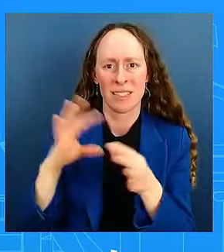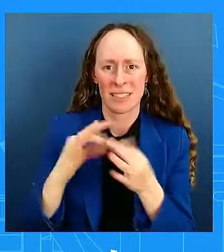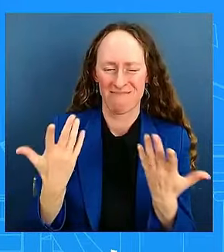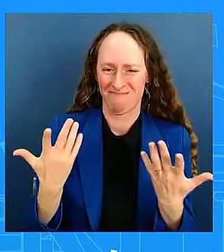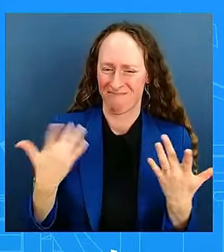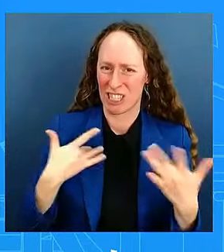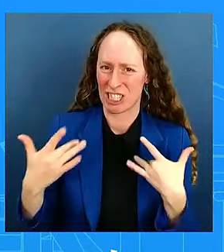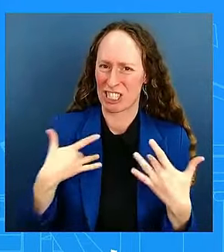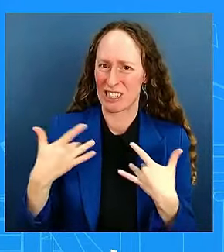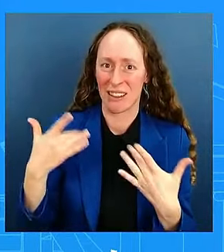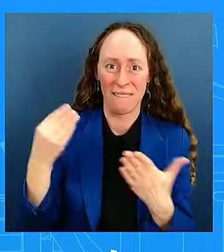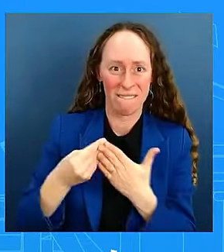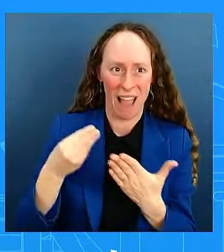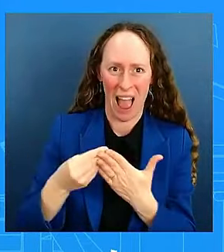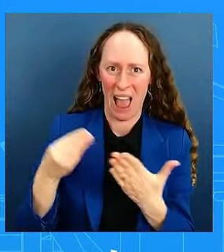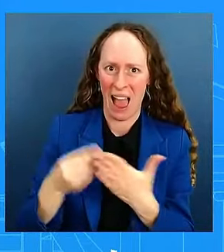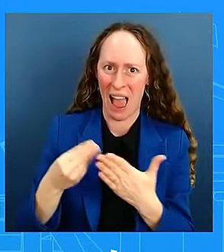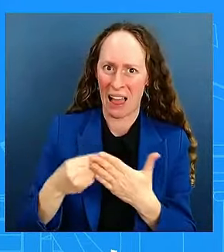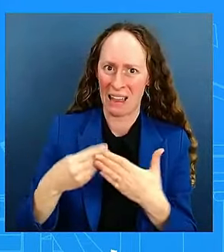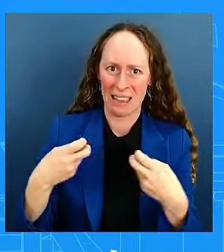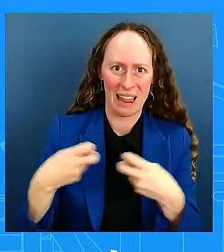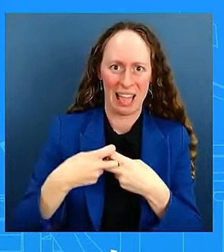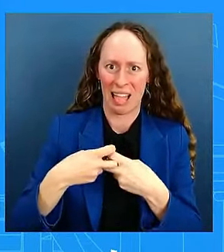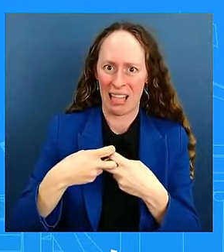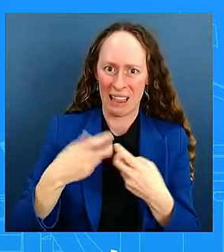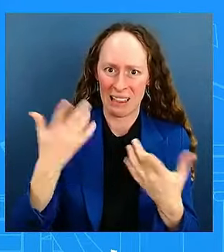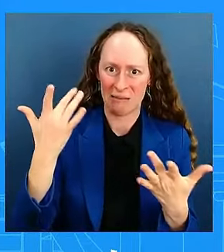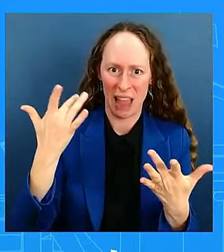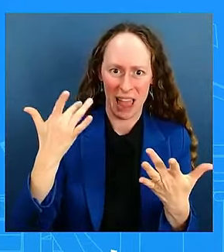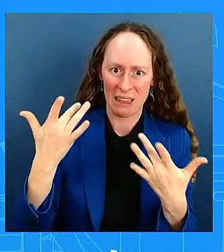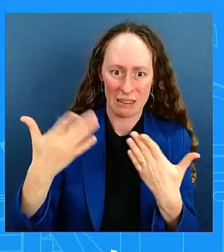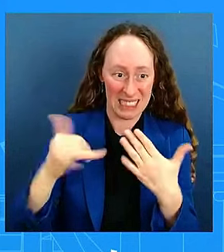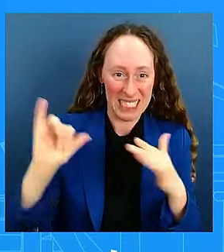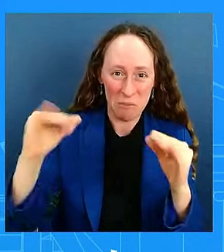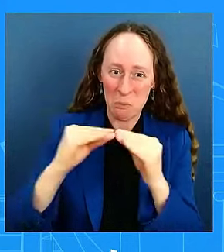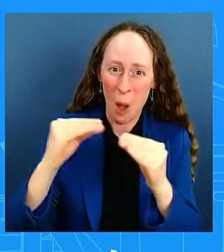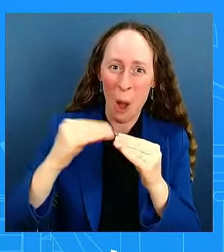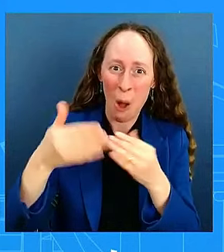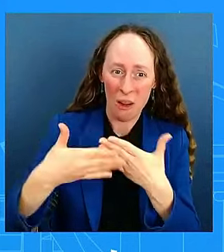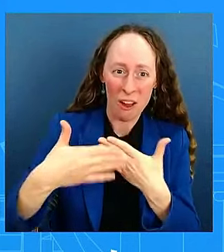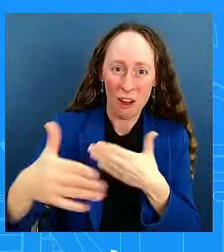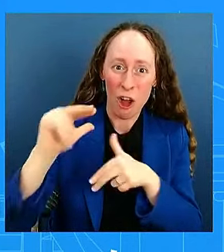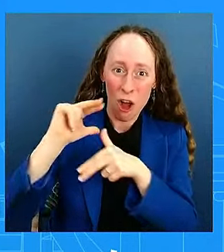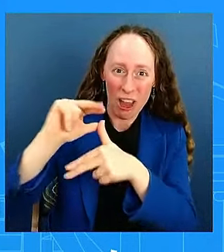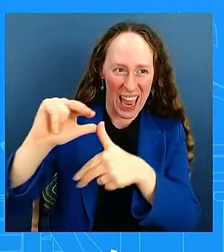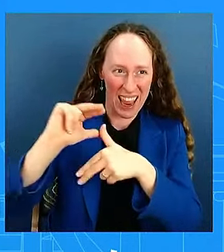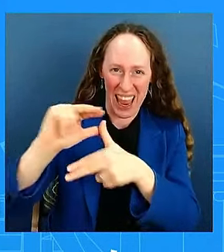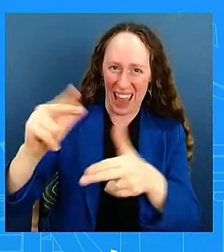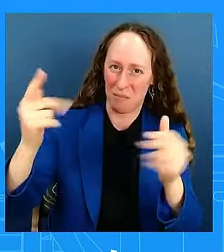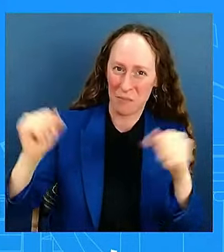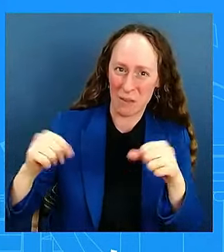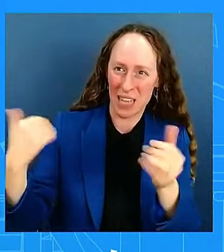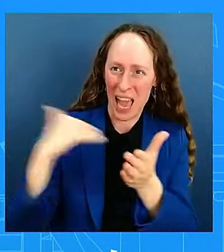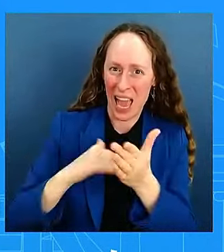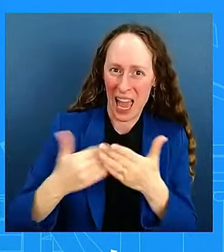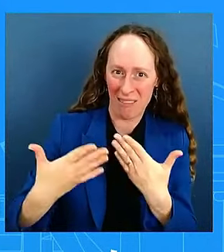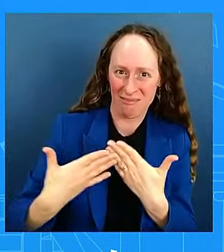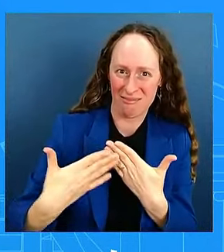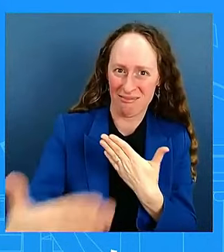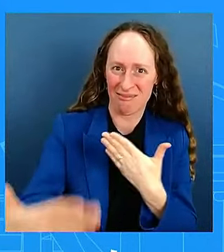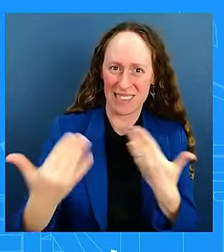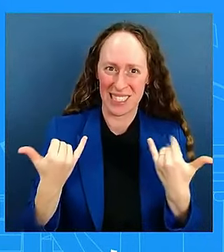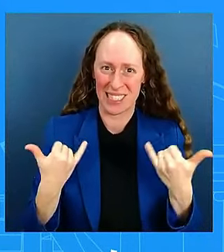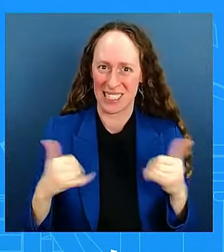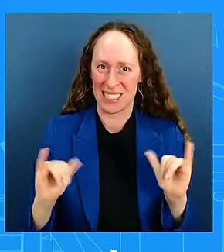Now that president Biden has seen the damage firsthand in the Carolinas, Florida, Georgia, heard him say at the podium, he may have to call Congress